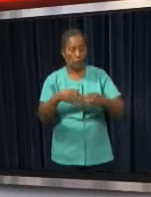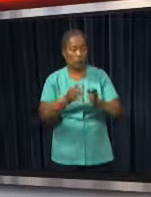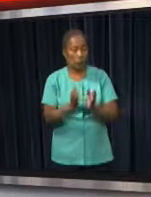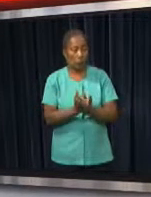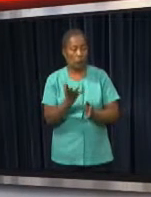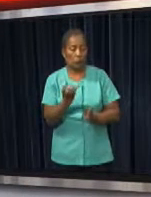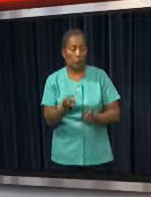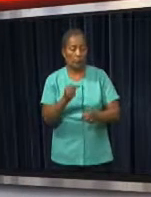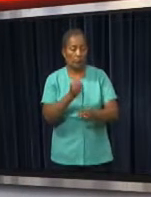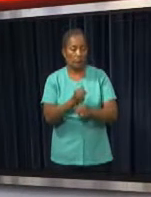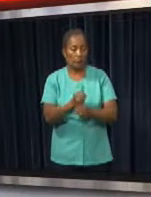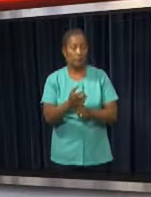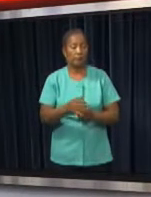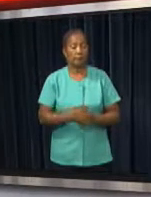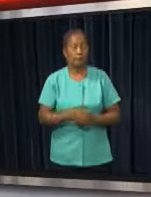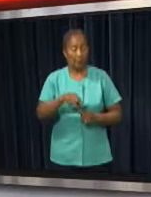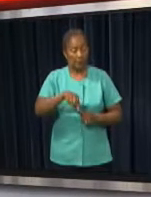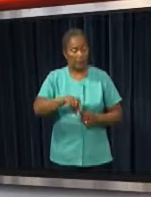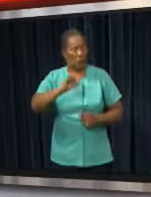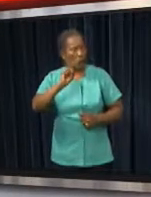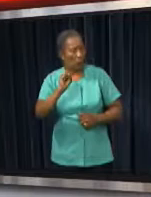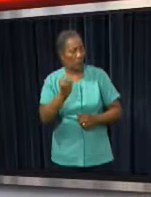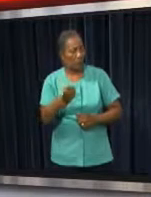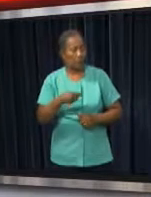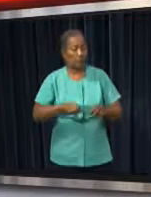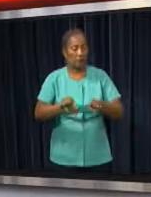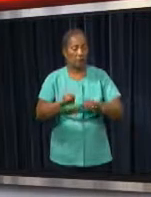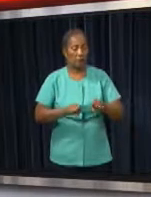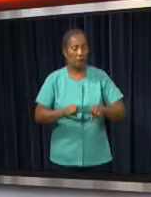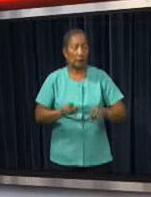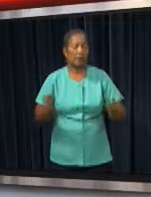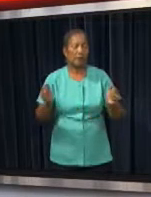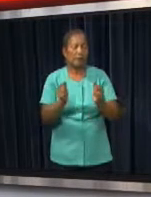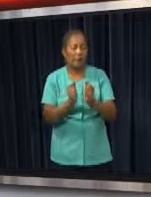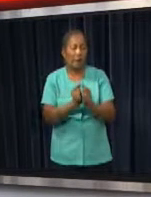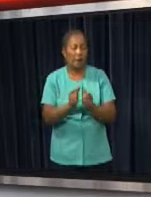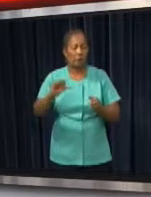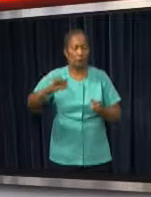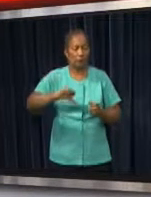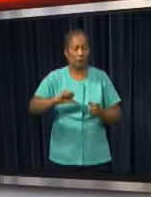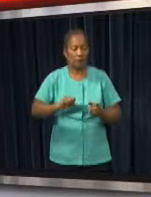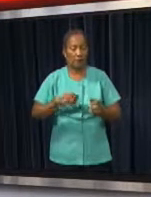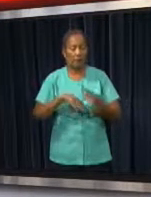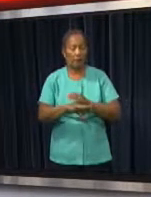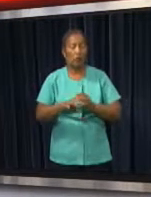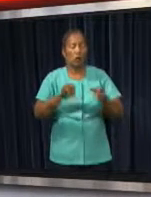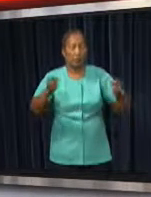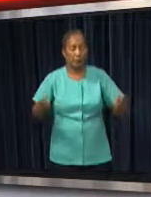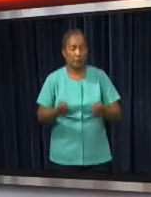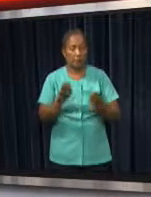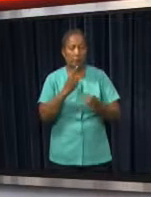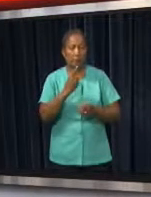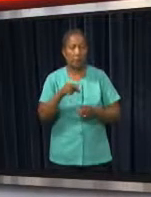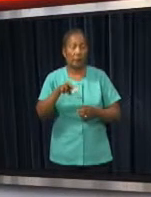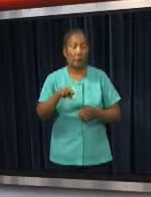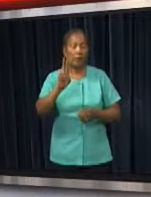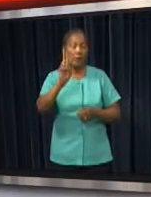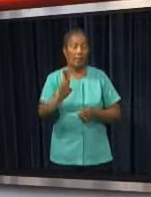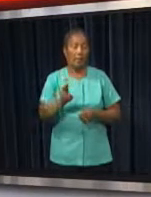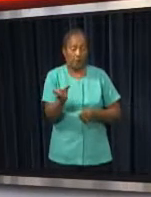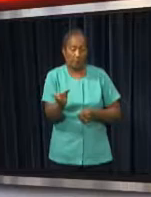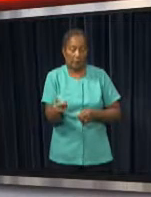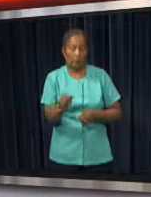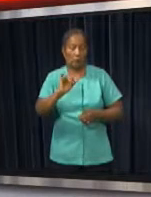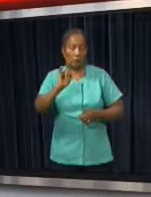where the reform movement within the police union wants to deploy itself. This is because these things have gone wrong in the organization